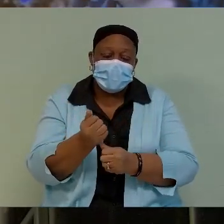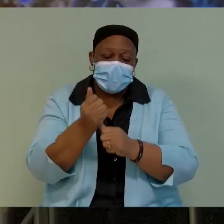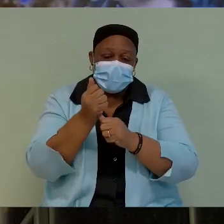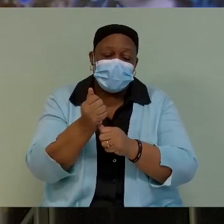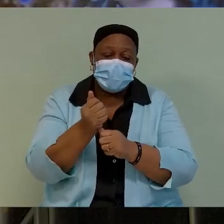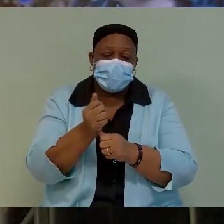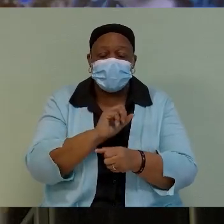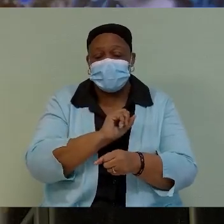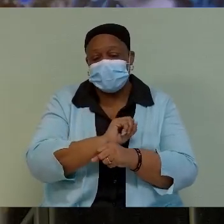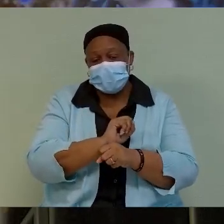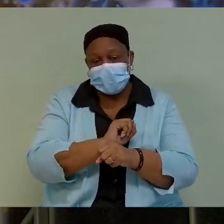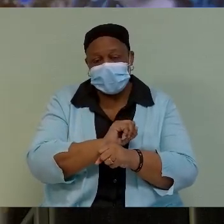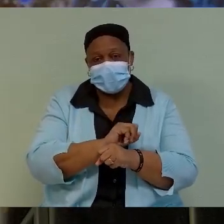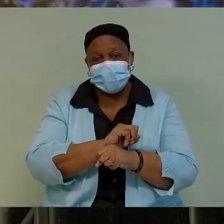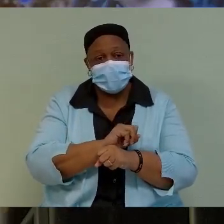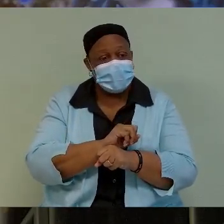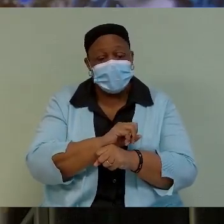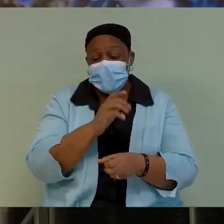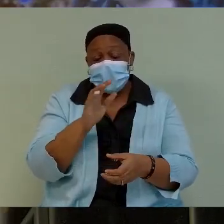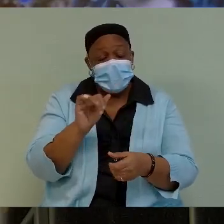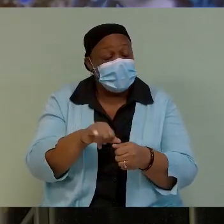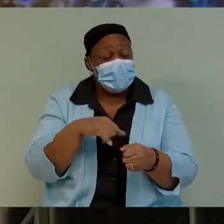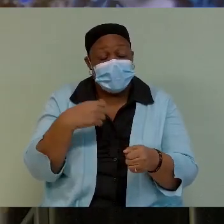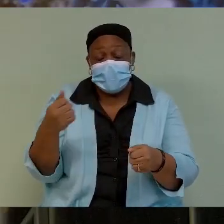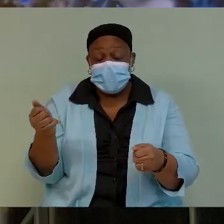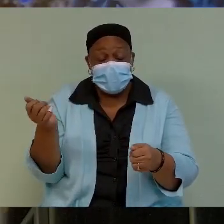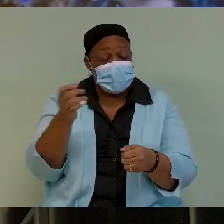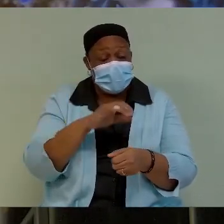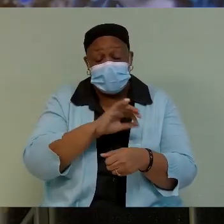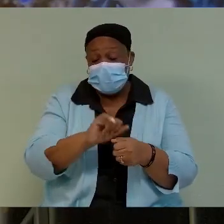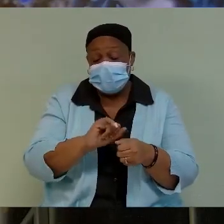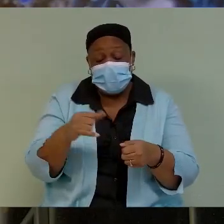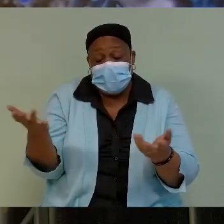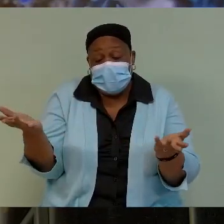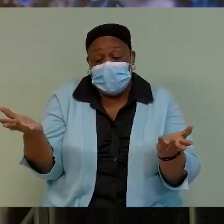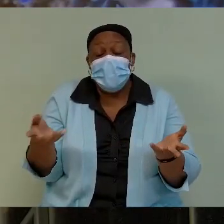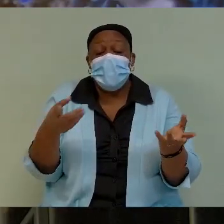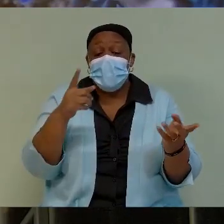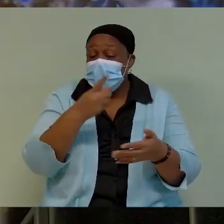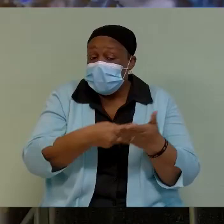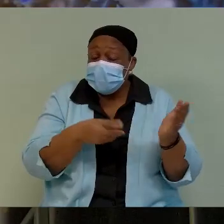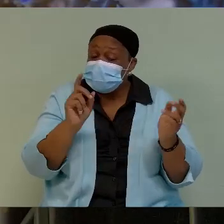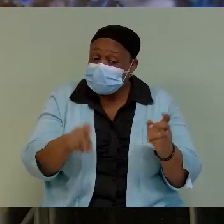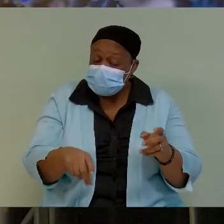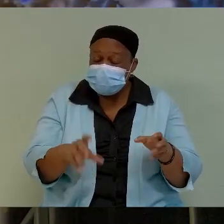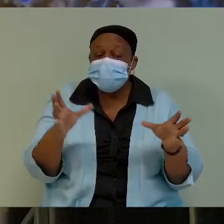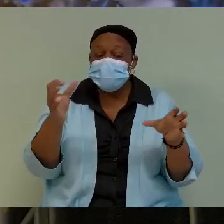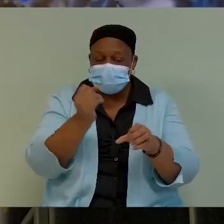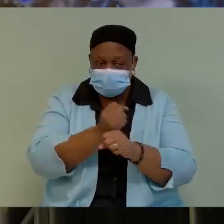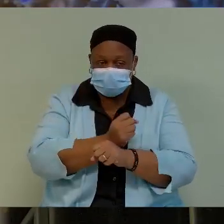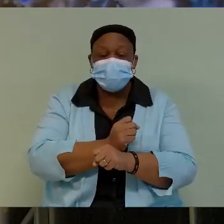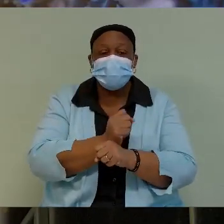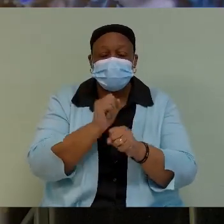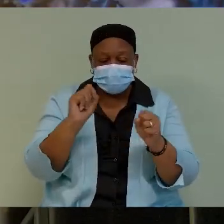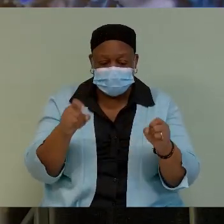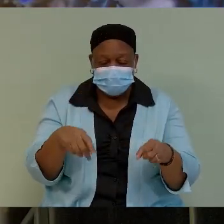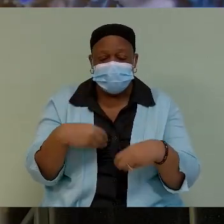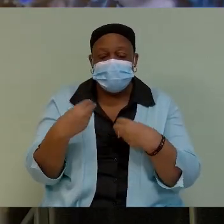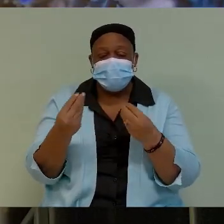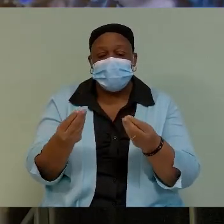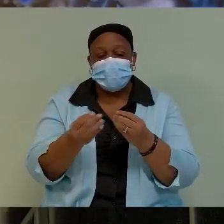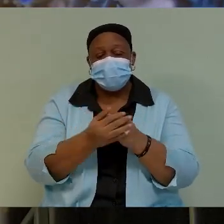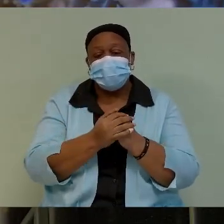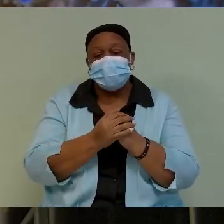and whatever way, in whatever I have to do to ensure that we have whatever we need, I commit that to the NEOC and the